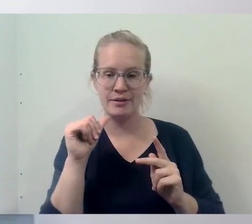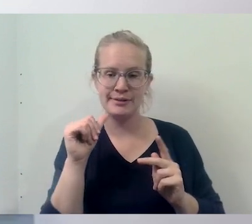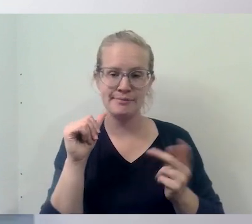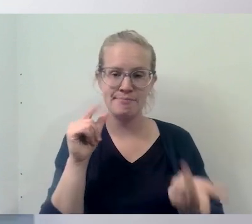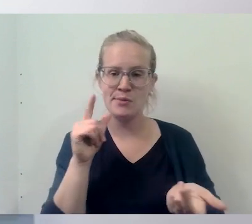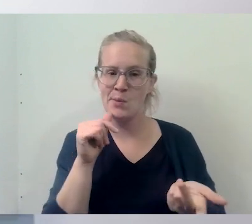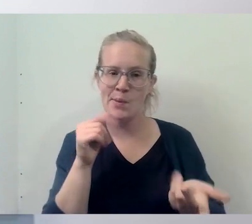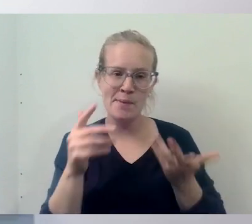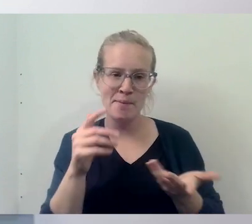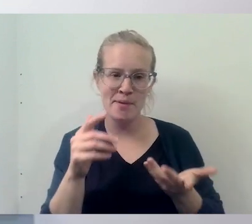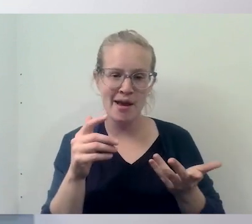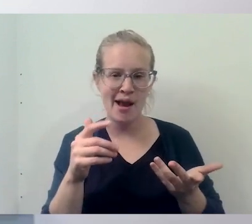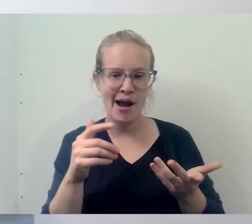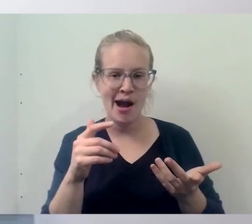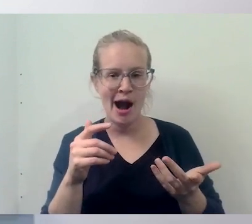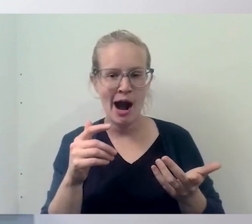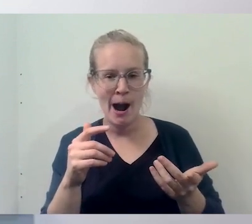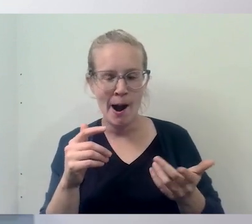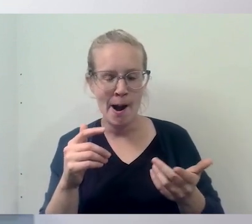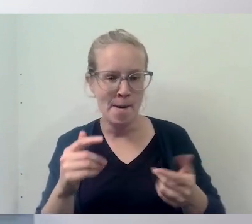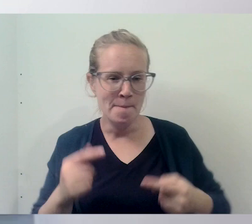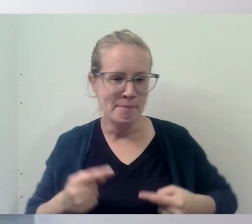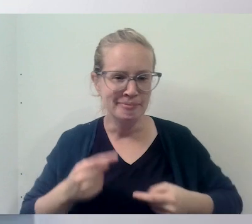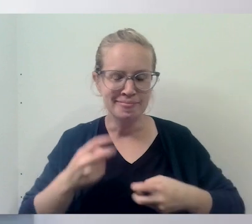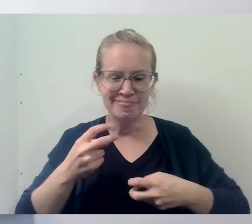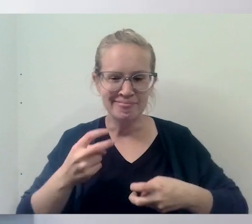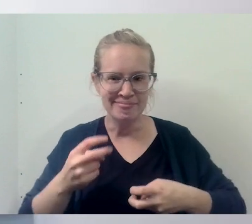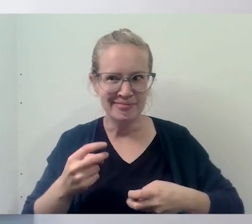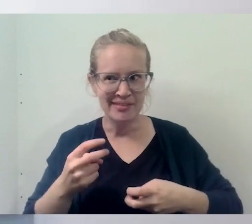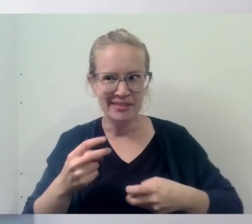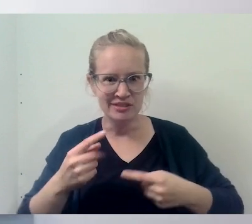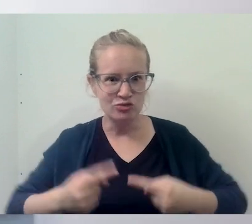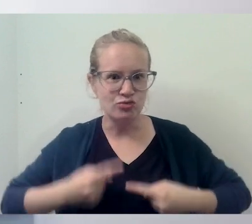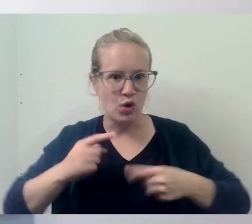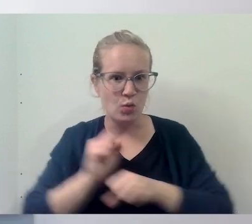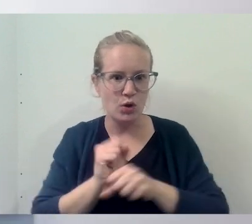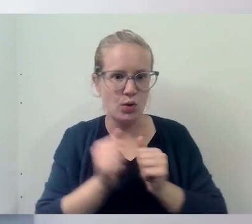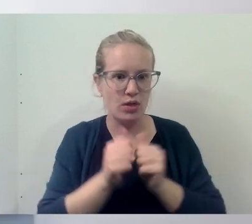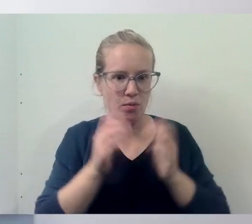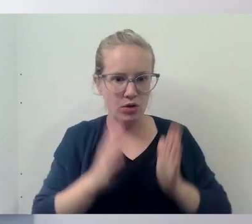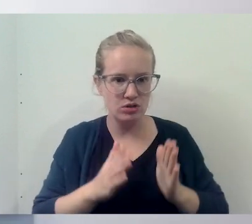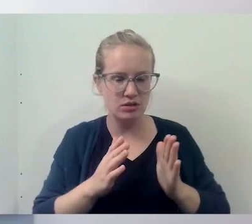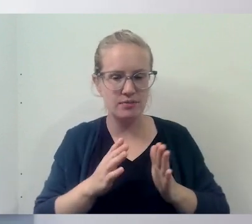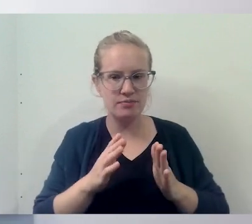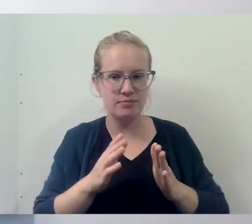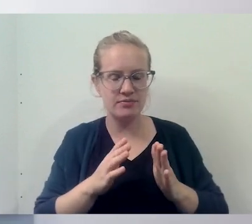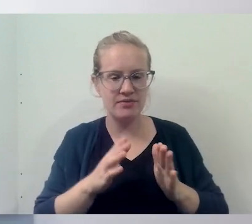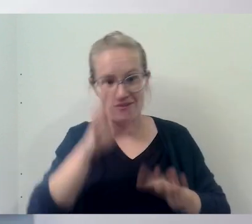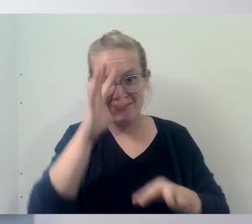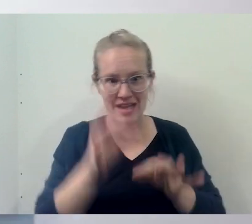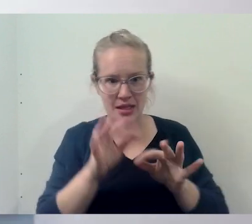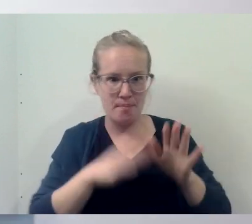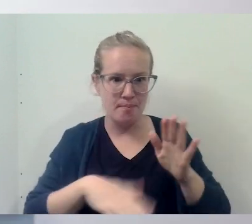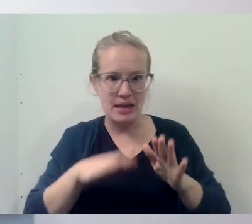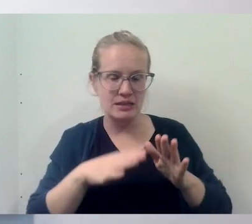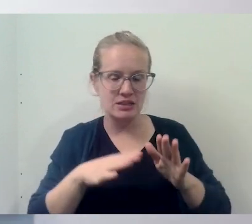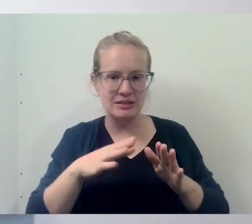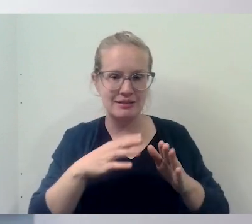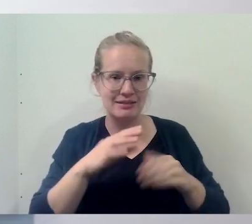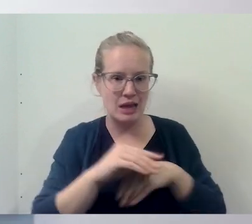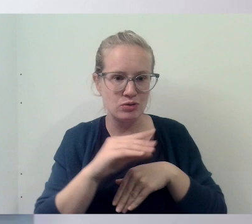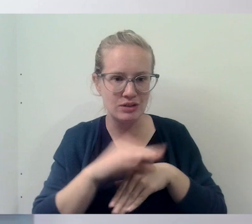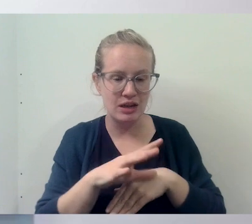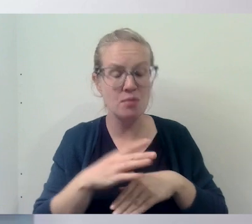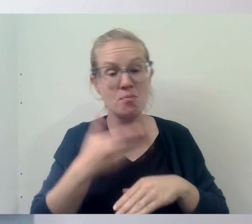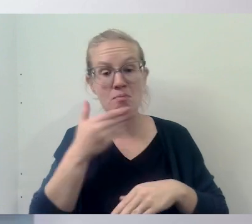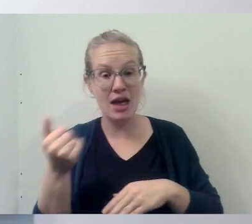who maybe have difficulty working with someone who is faith-based and it would be easy. It would have